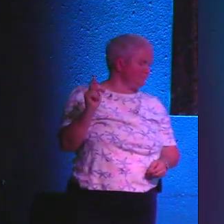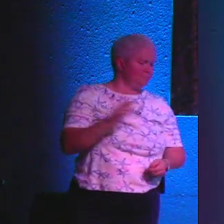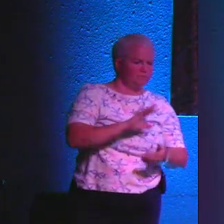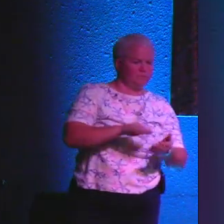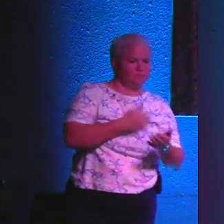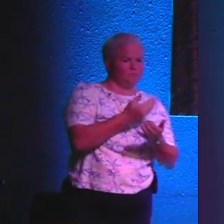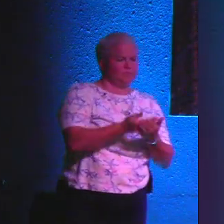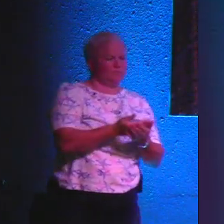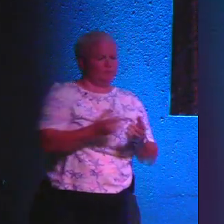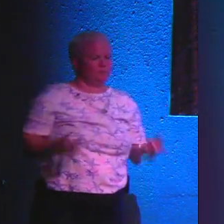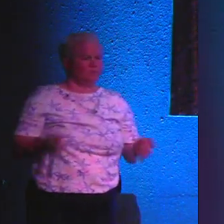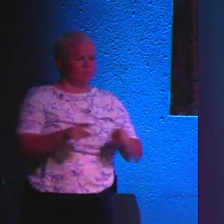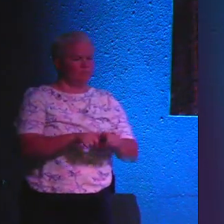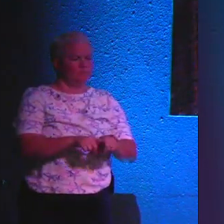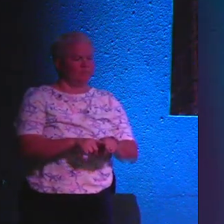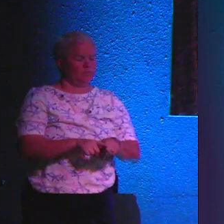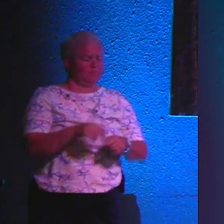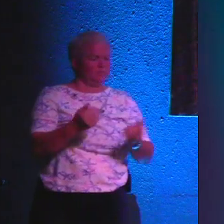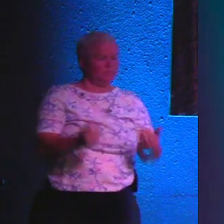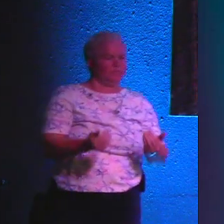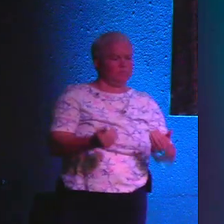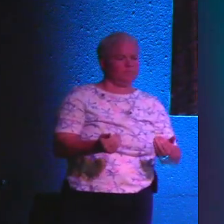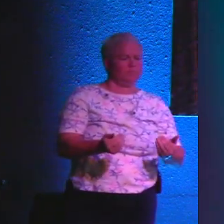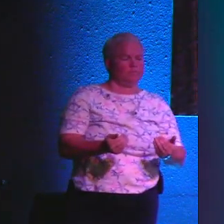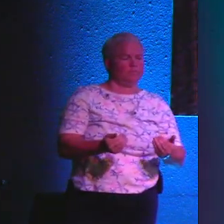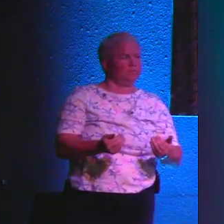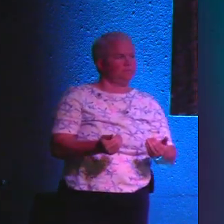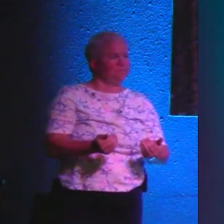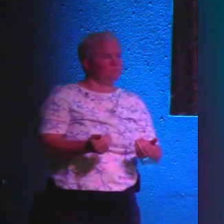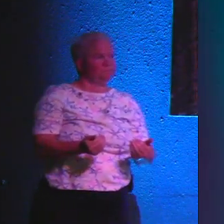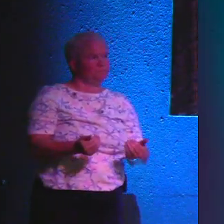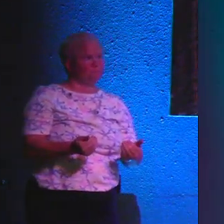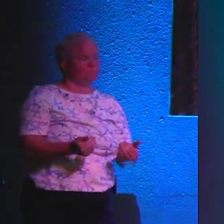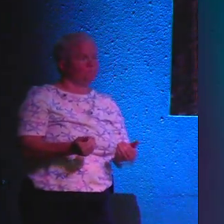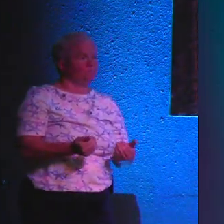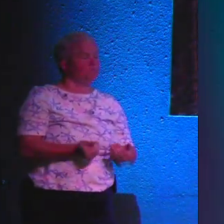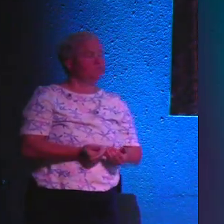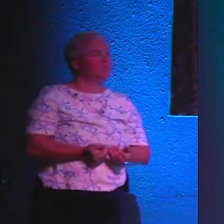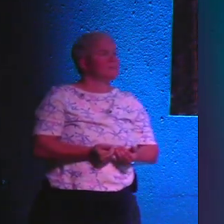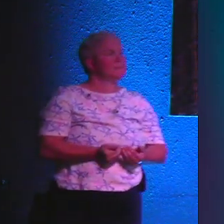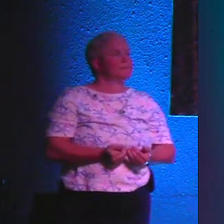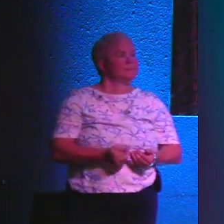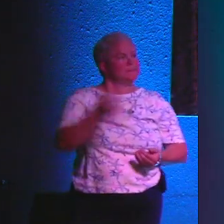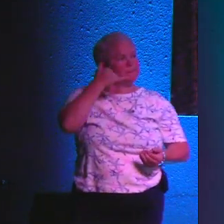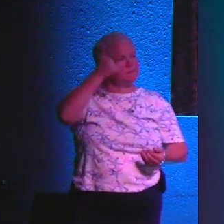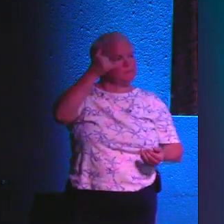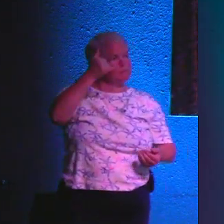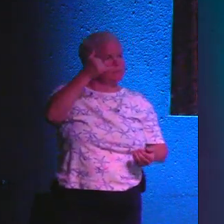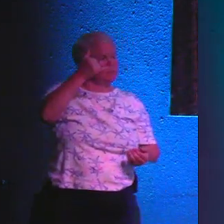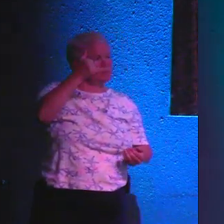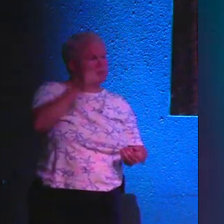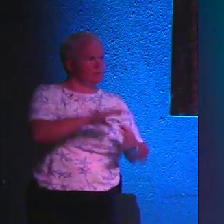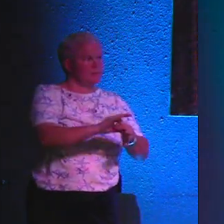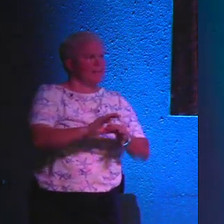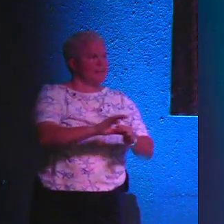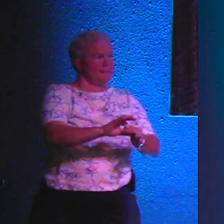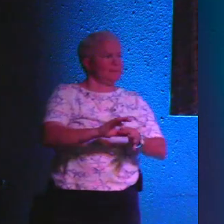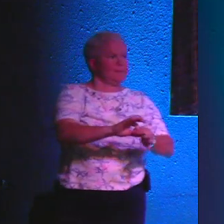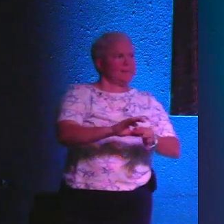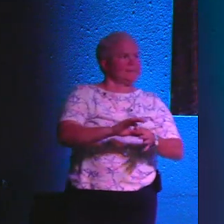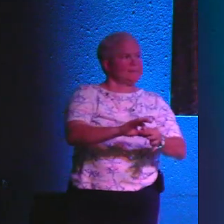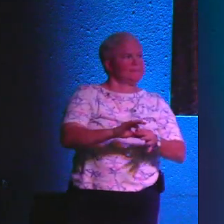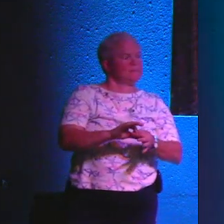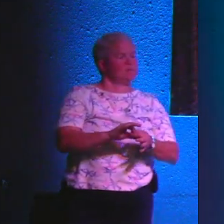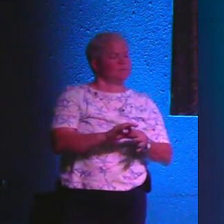All of those things are happening right now around us and yet He calls us into relationship